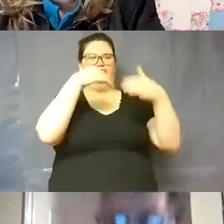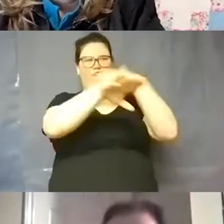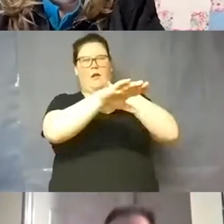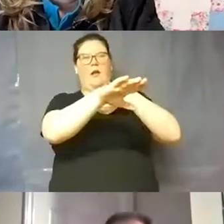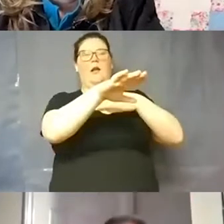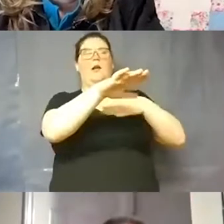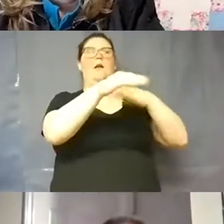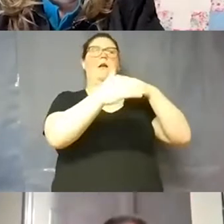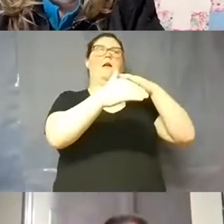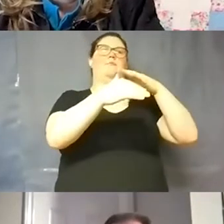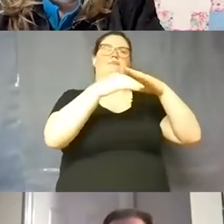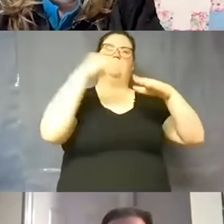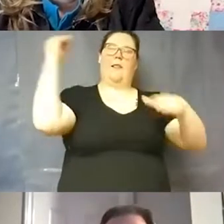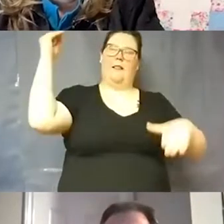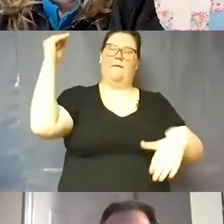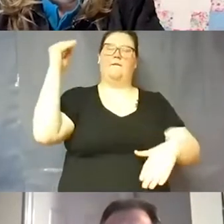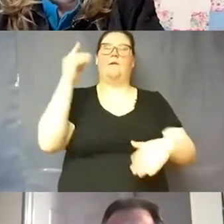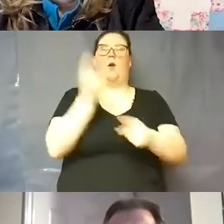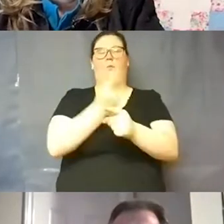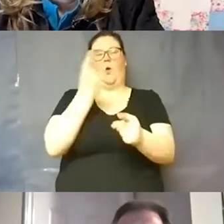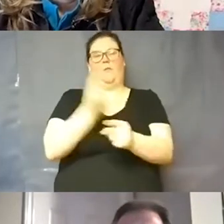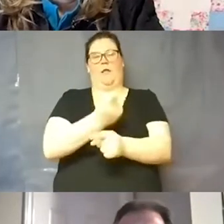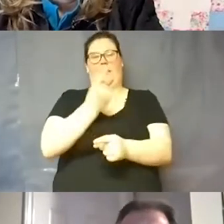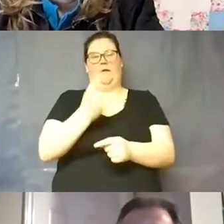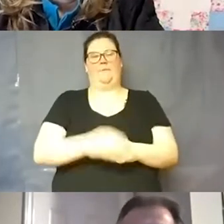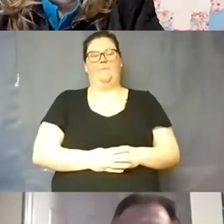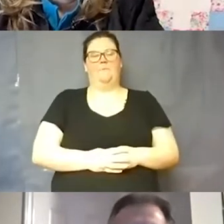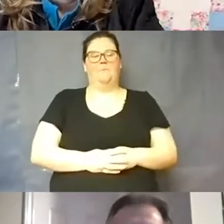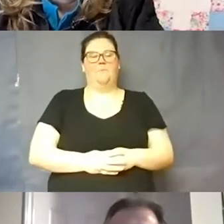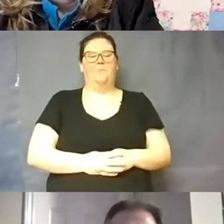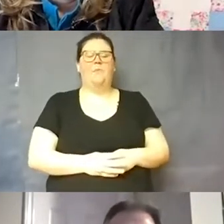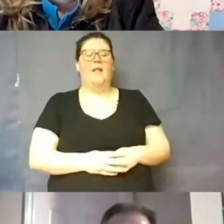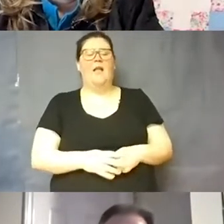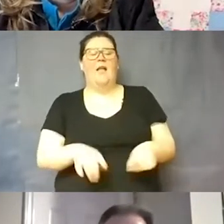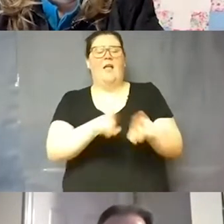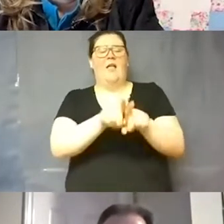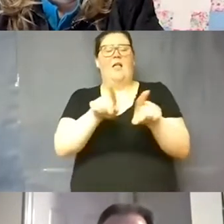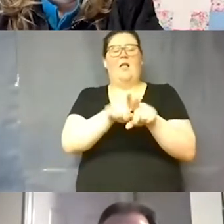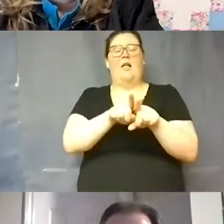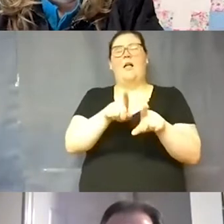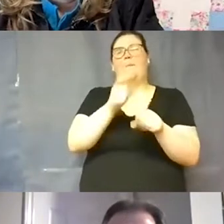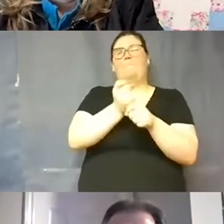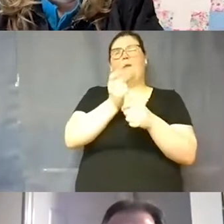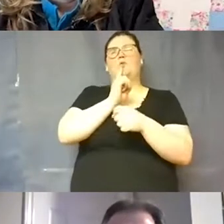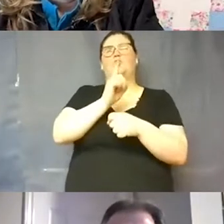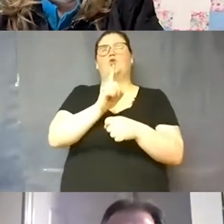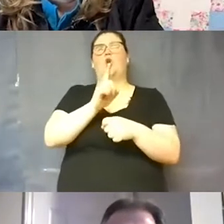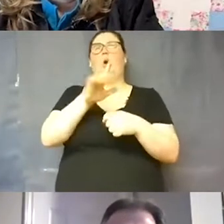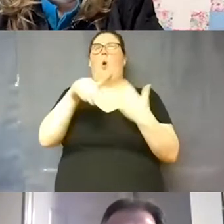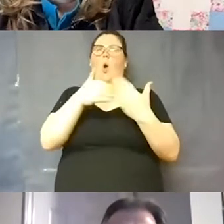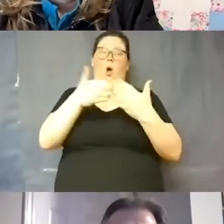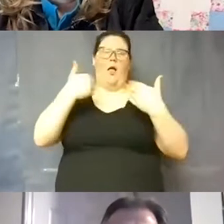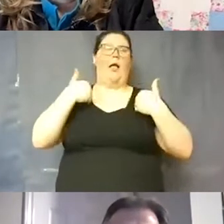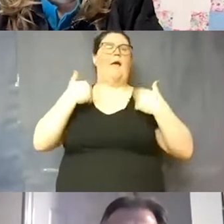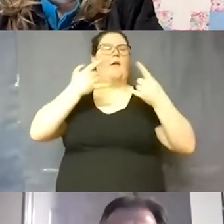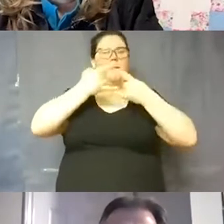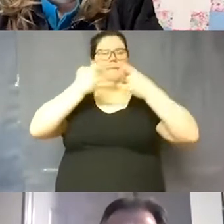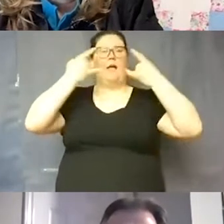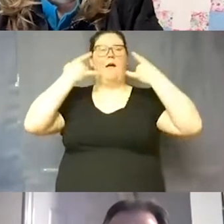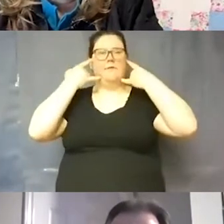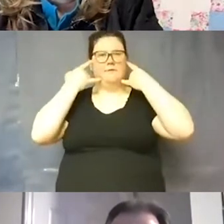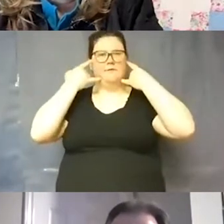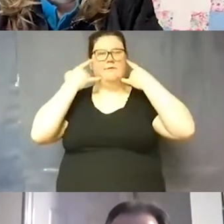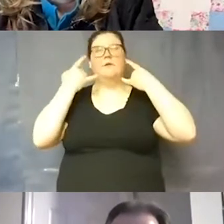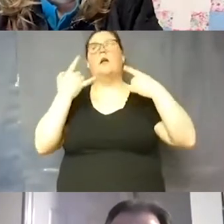um appropriately as well as again like I said making sure that we're all wearing our masks we have the